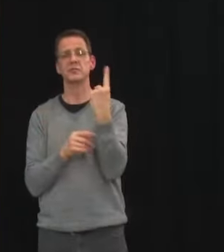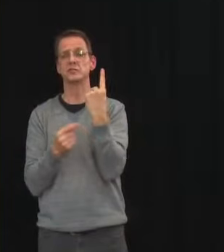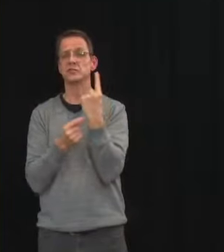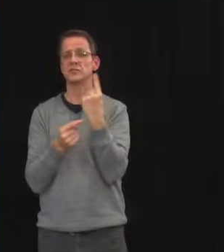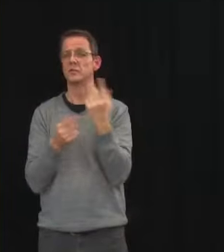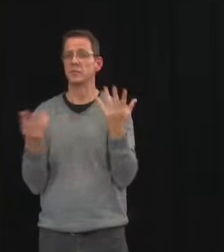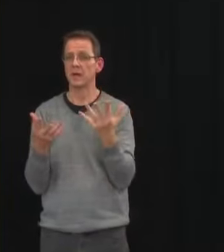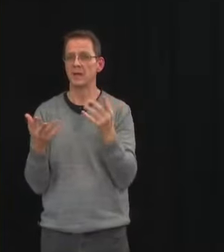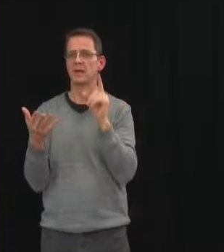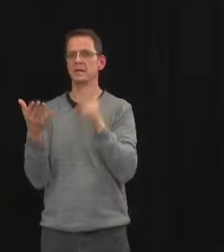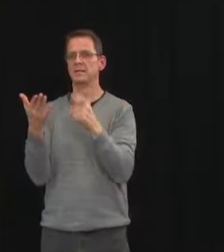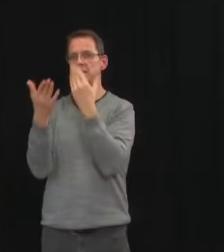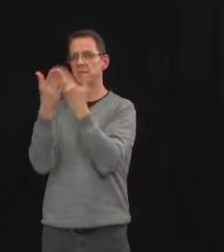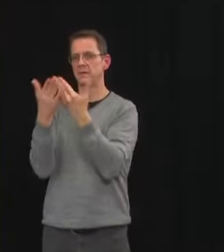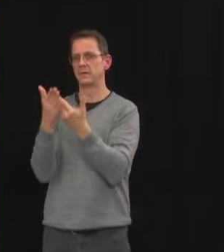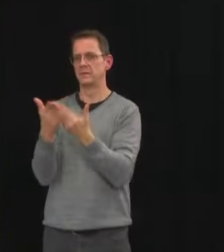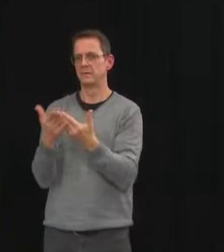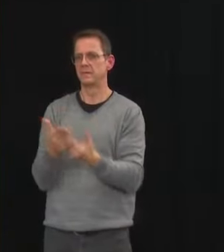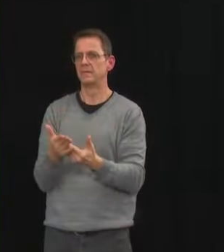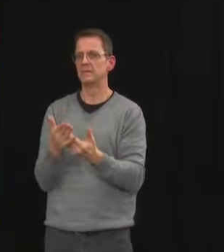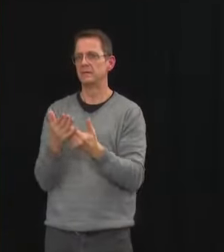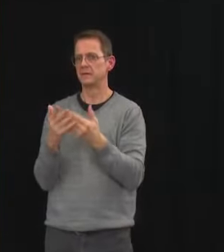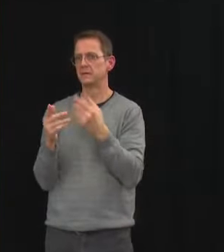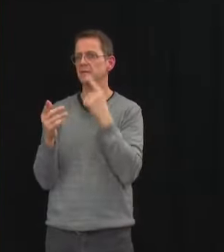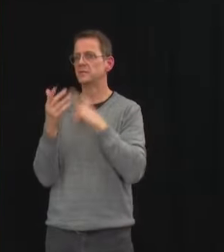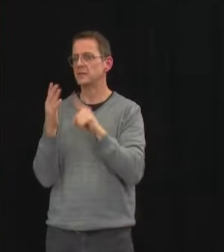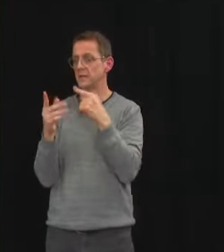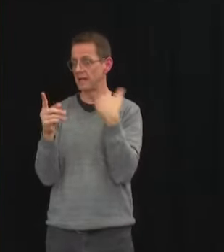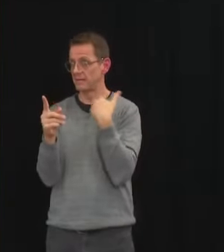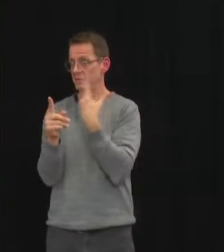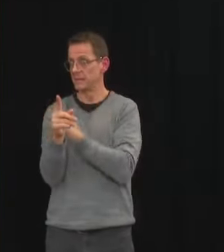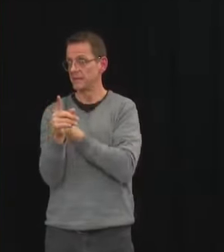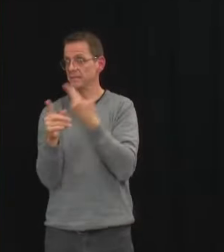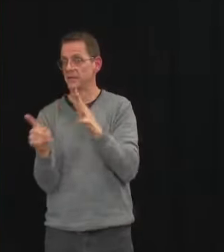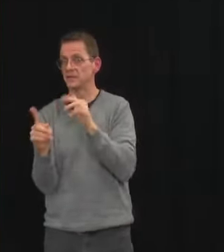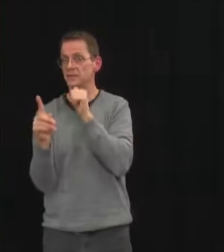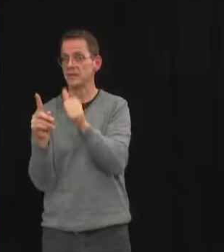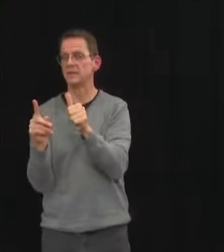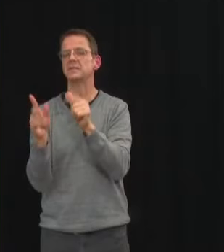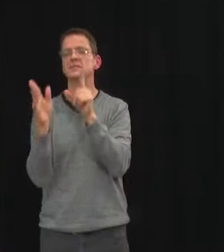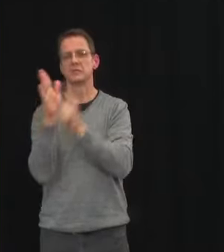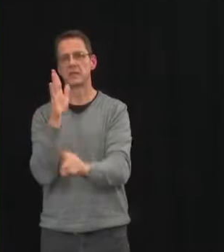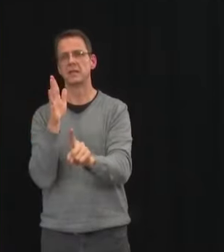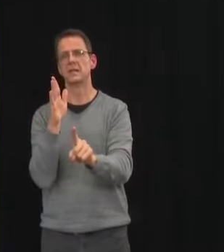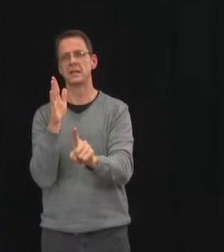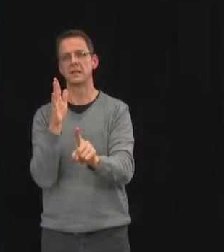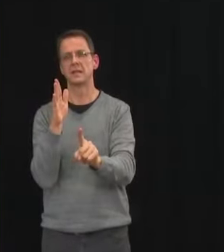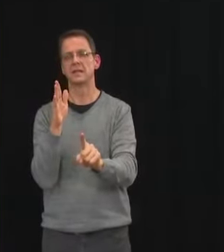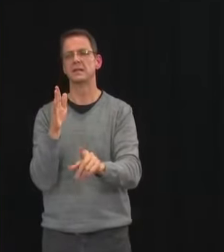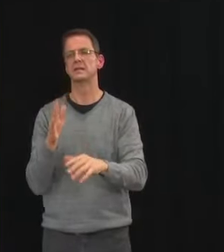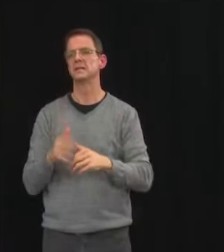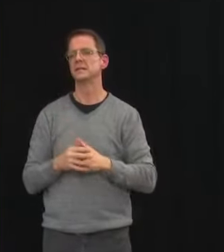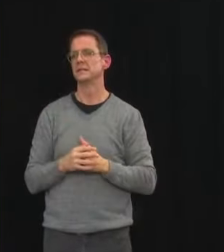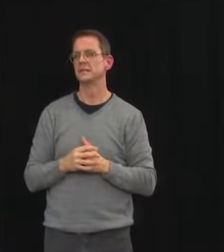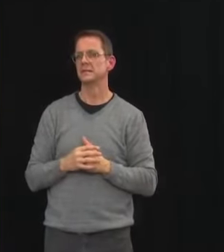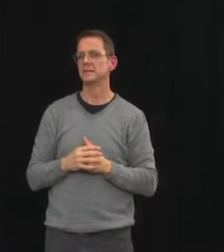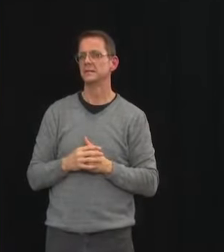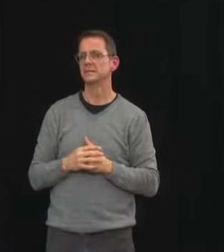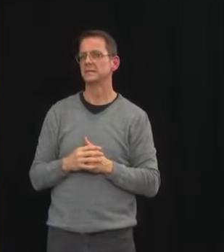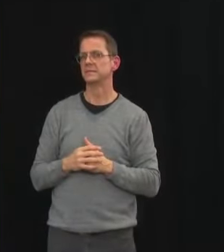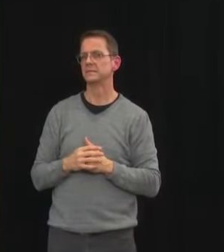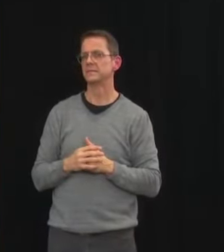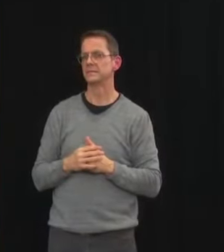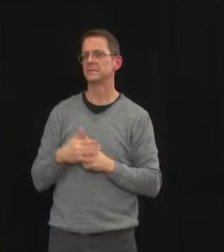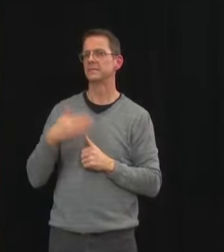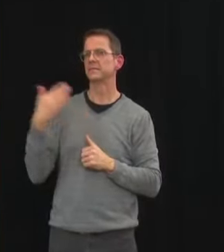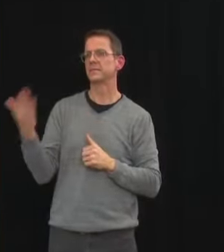final changes and i'll pass it over to to see do you have anything yeah all right if i could add